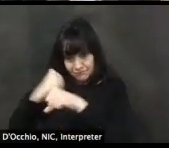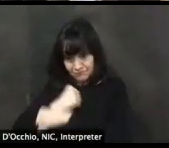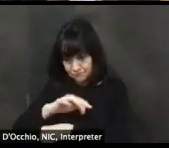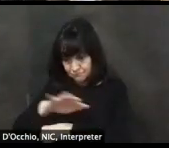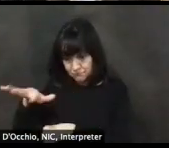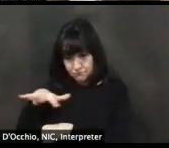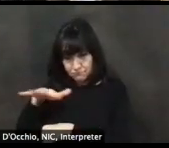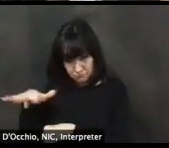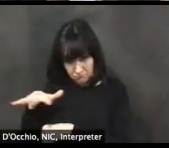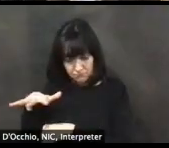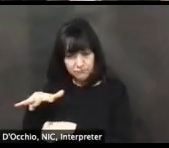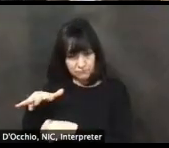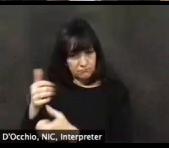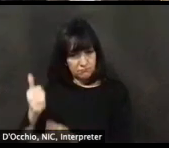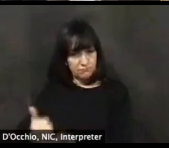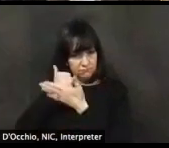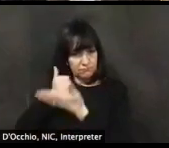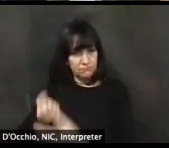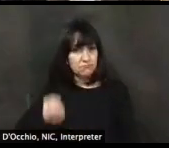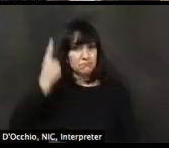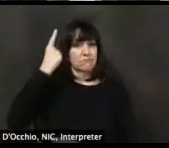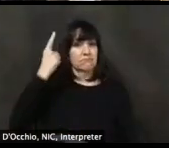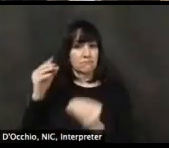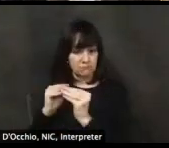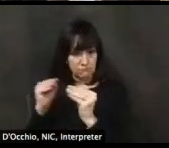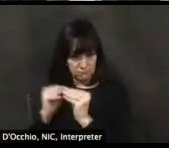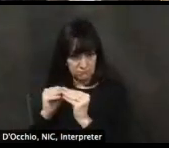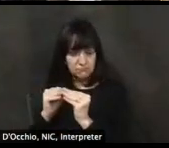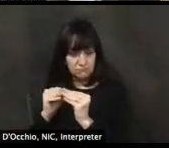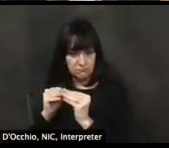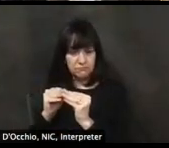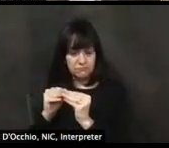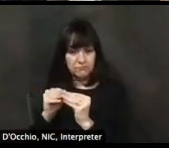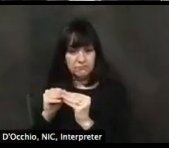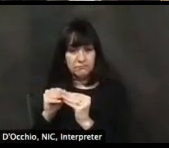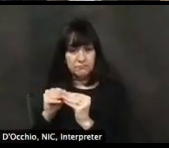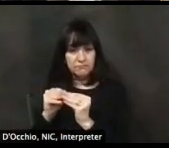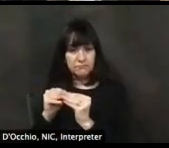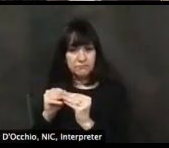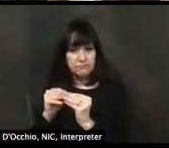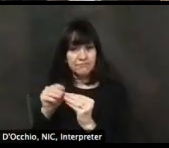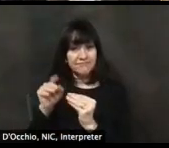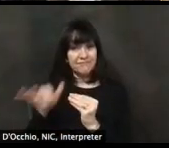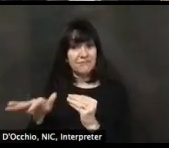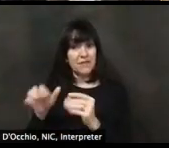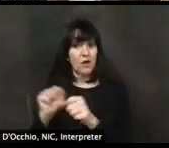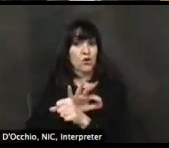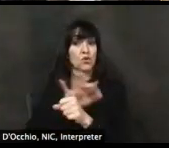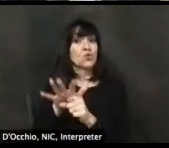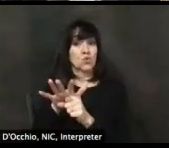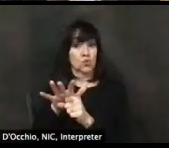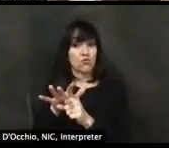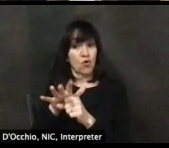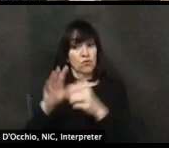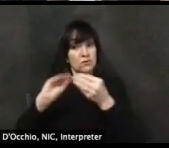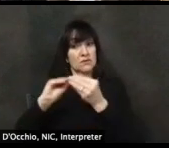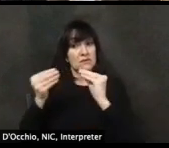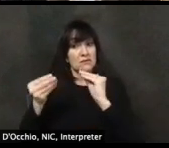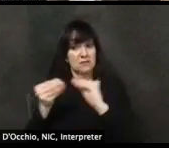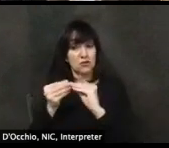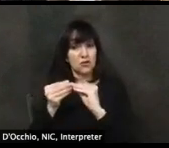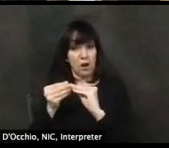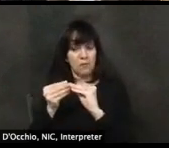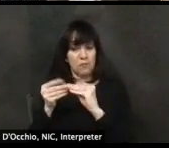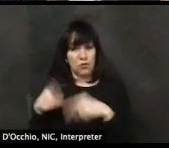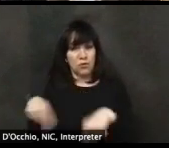Um, positive cases is a, um, is a really important one and will be very important as we go forward,